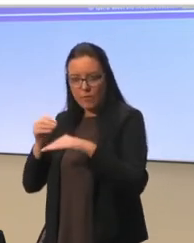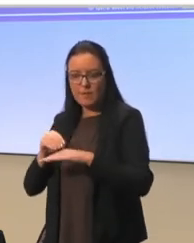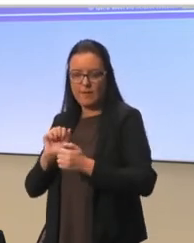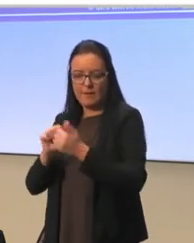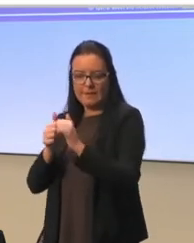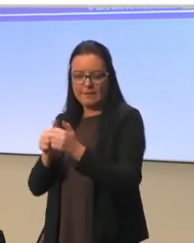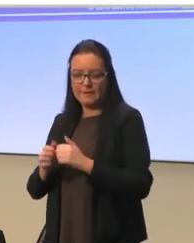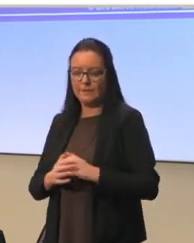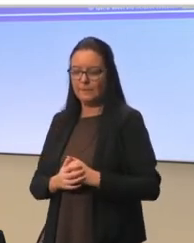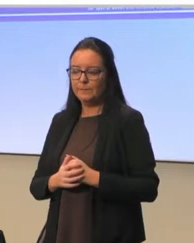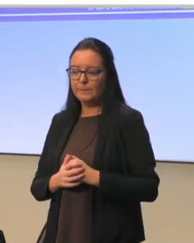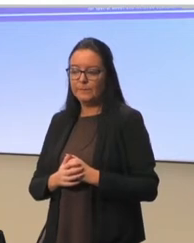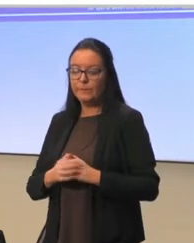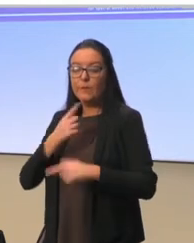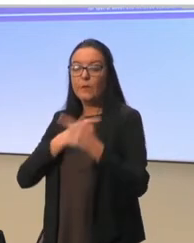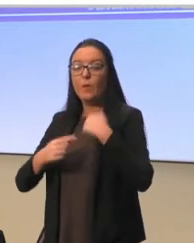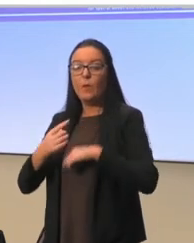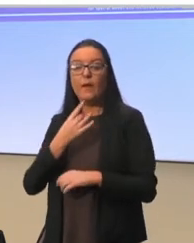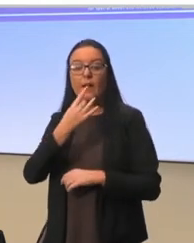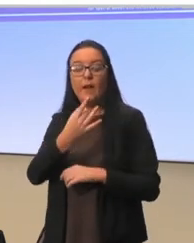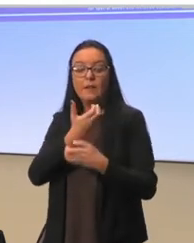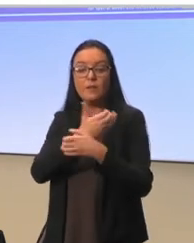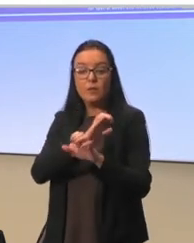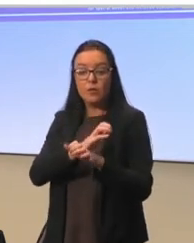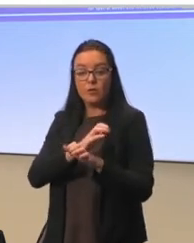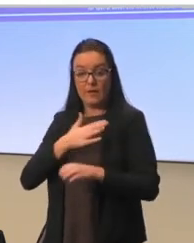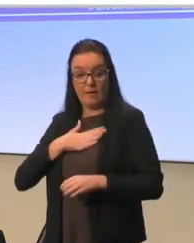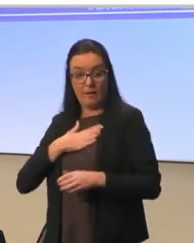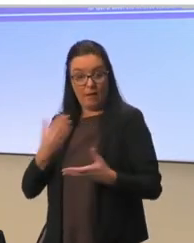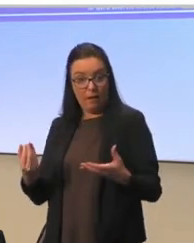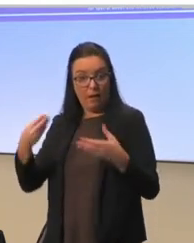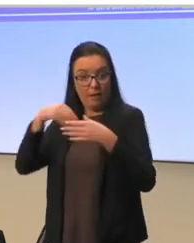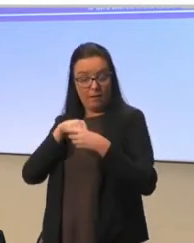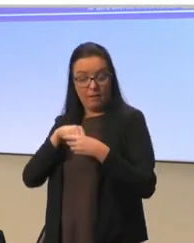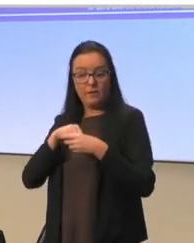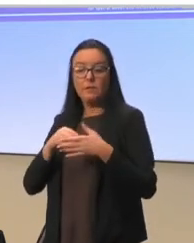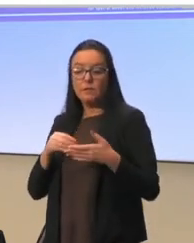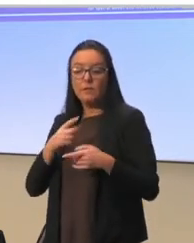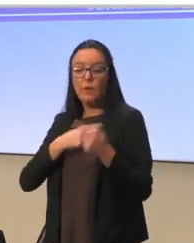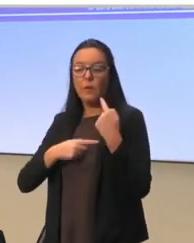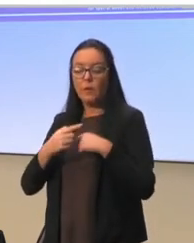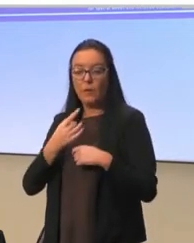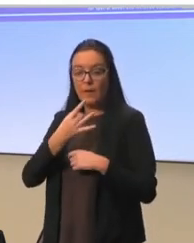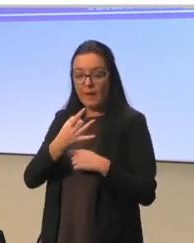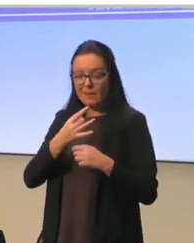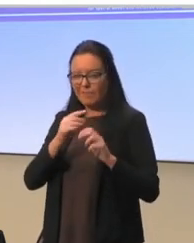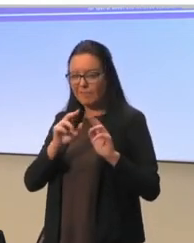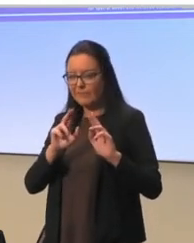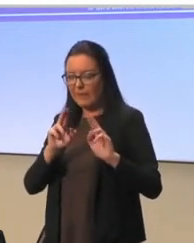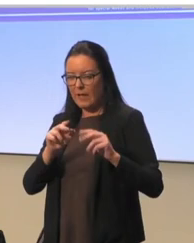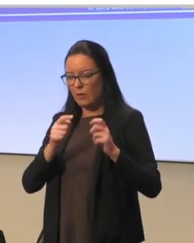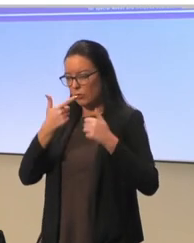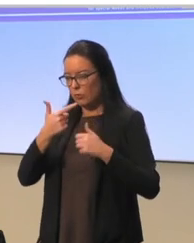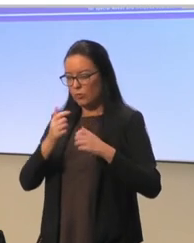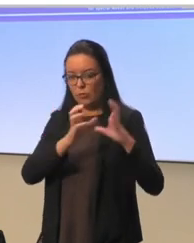We then asked countries usually who would like to participate, we invite them, and we suggested that we make two working groups, two